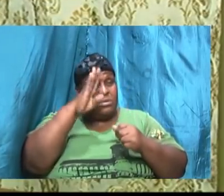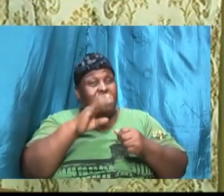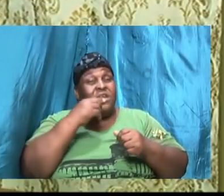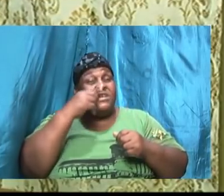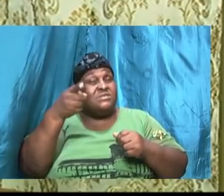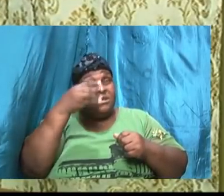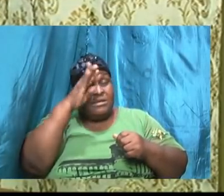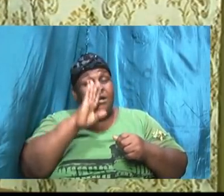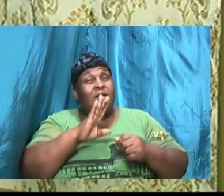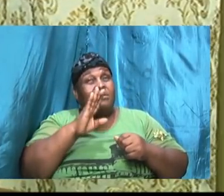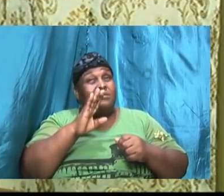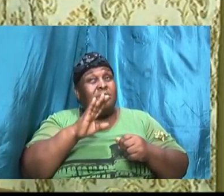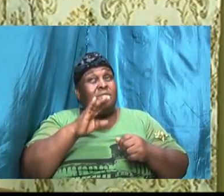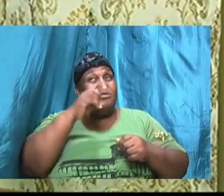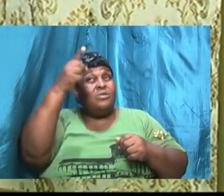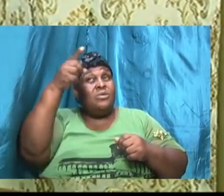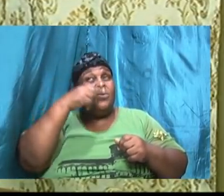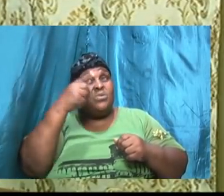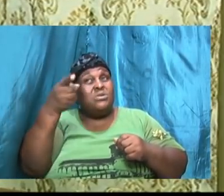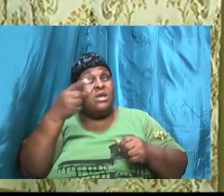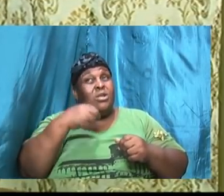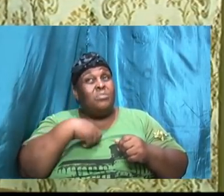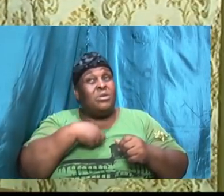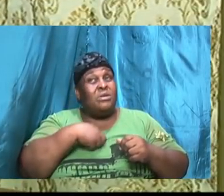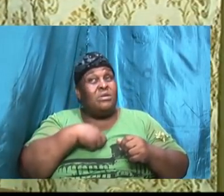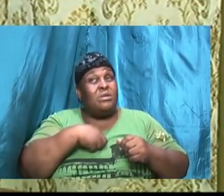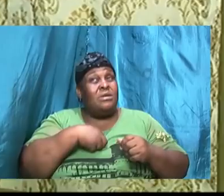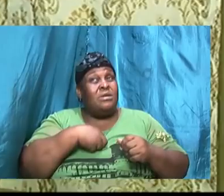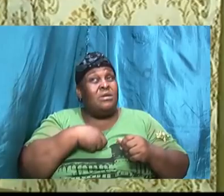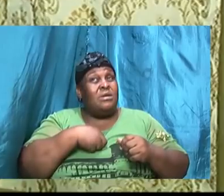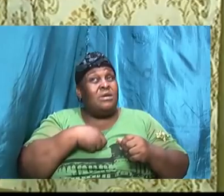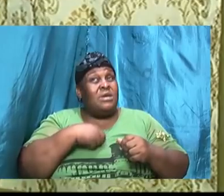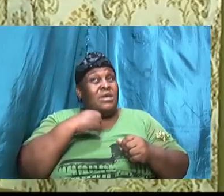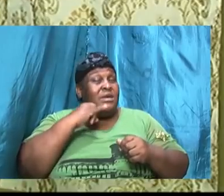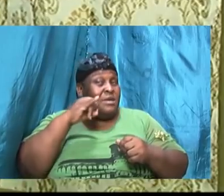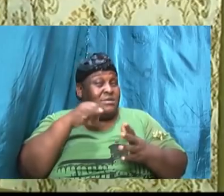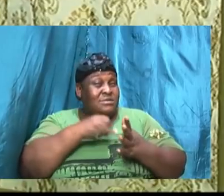but is it from the womb of Sarah